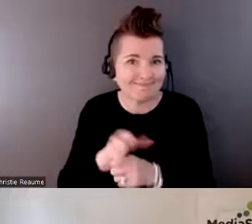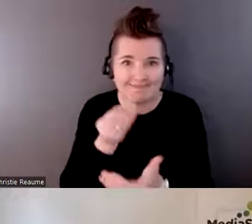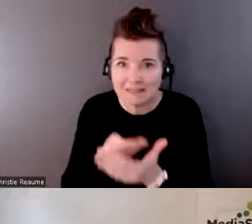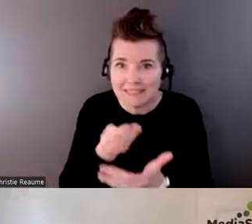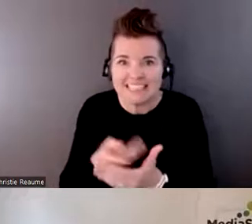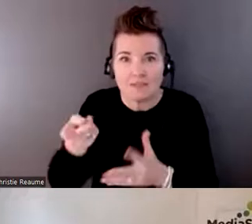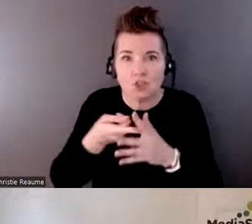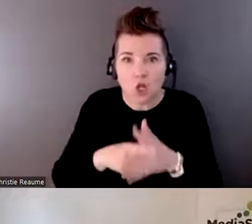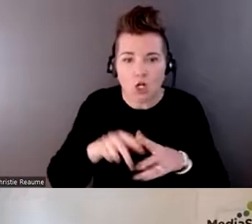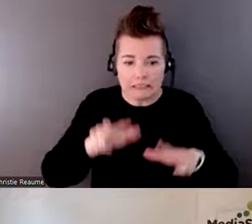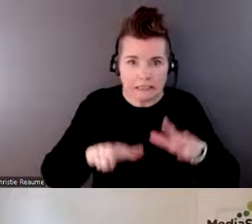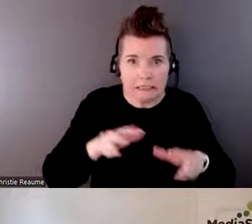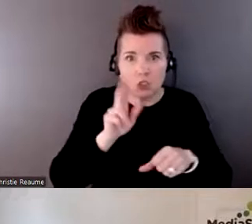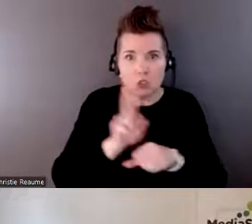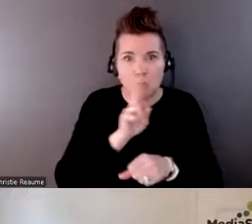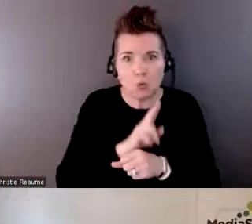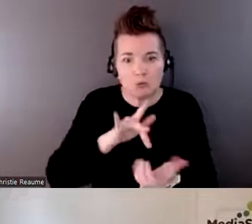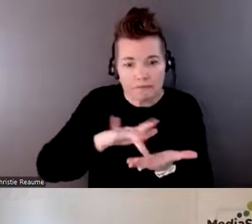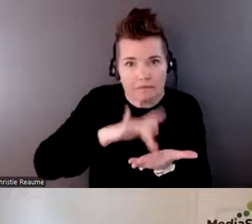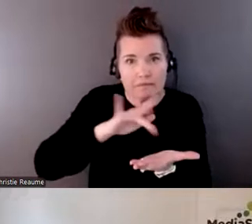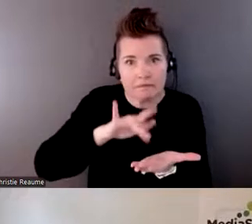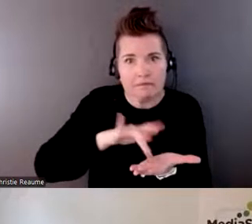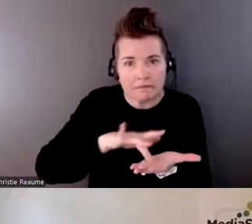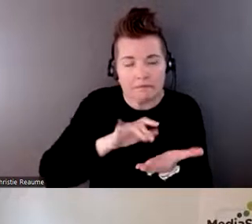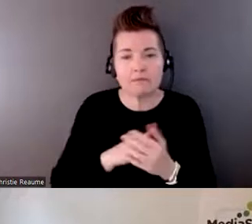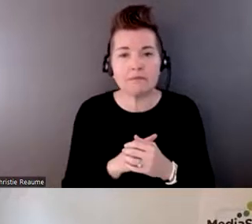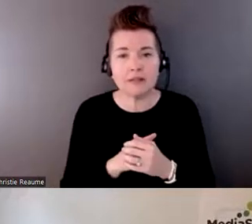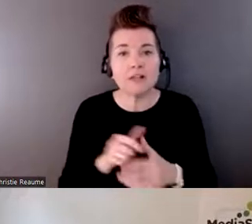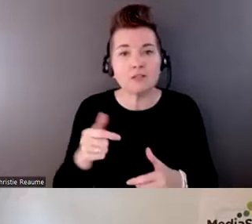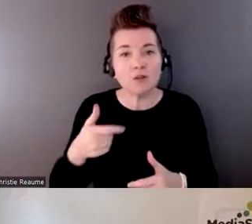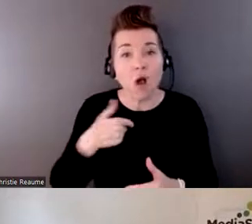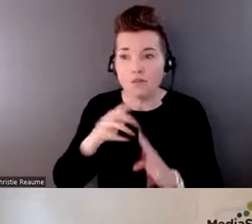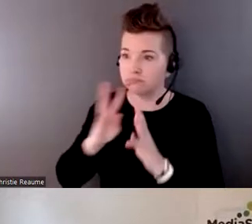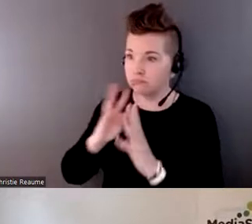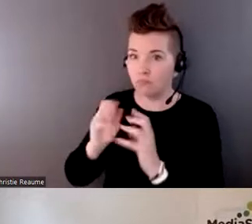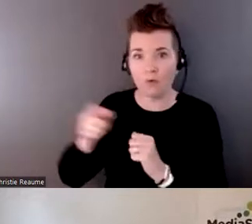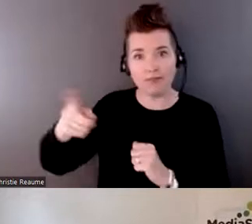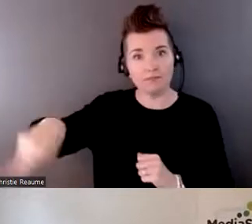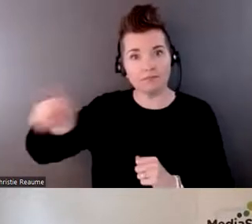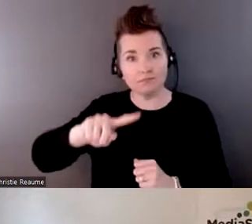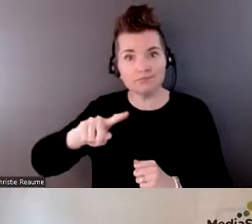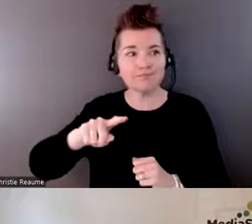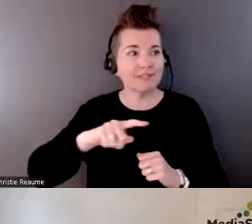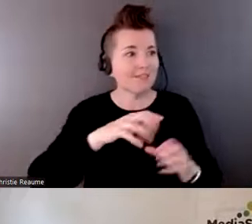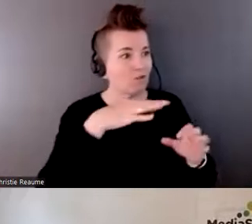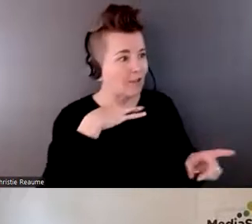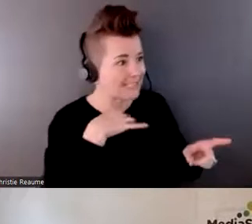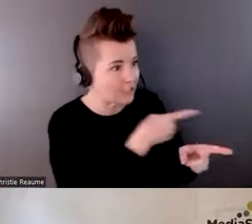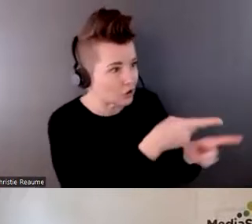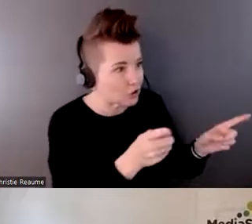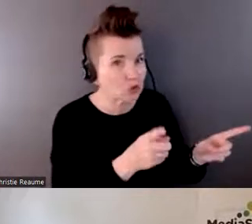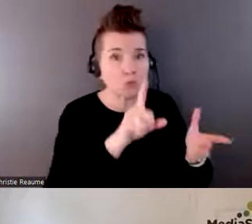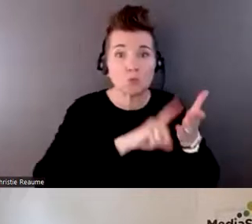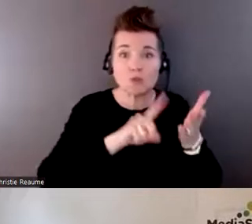And so as part of my research, I spoke with older adult participants in the program, volunteers, researchers and academics,